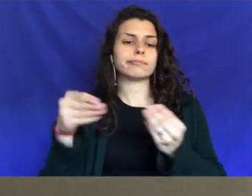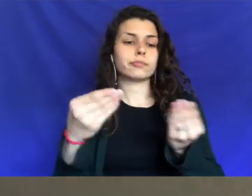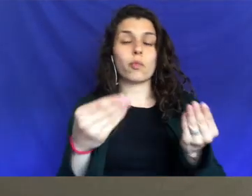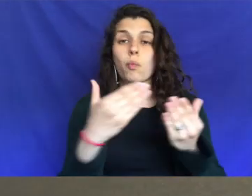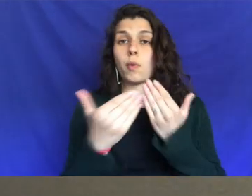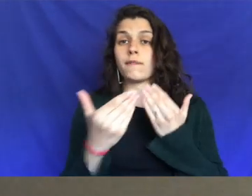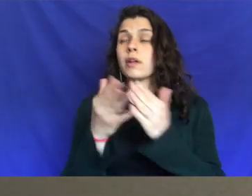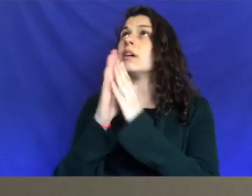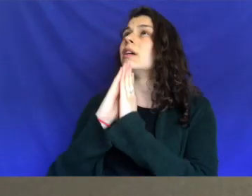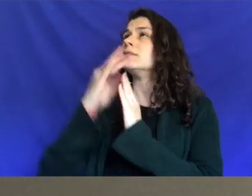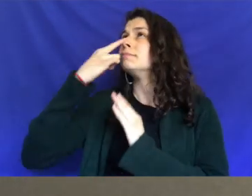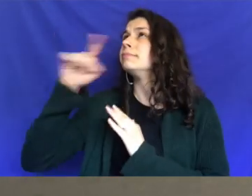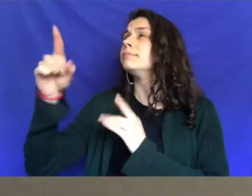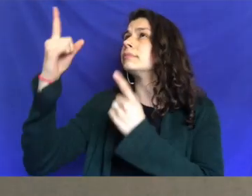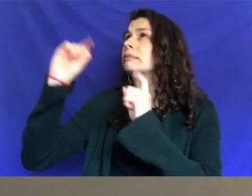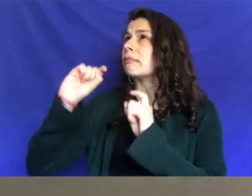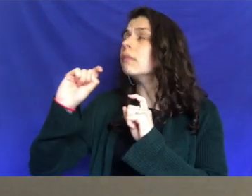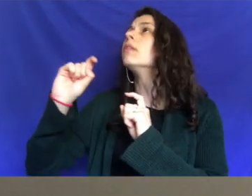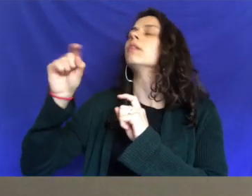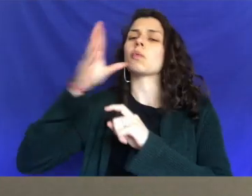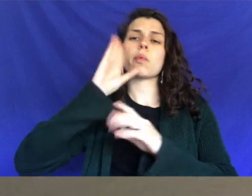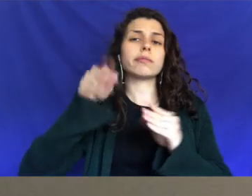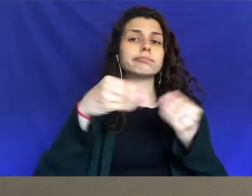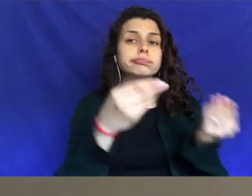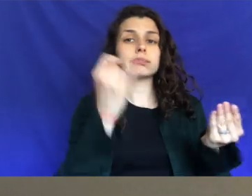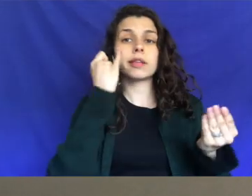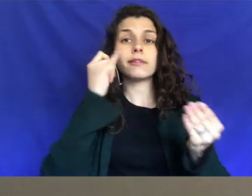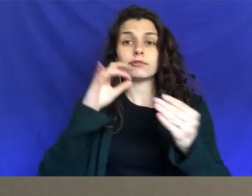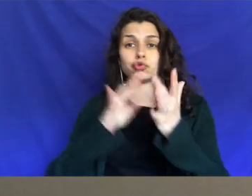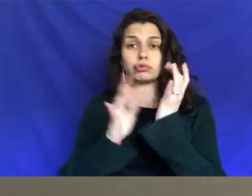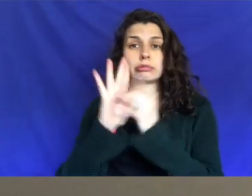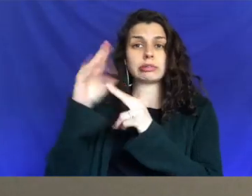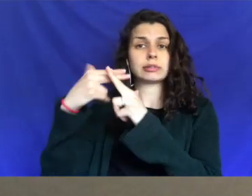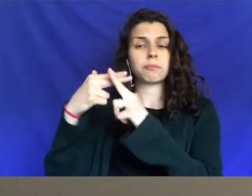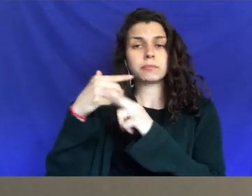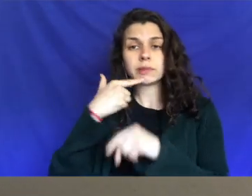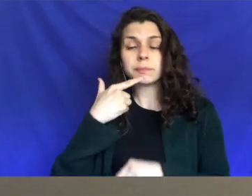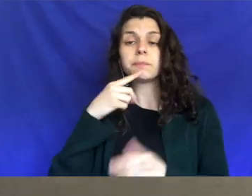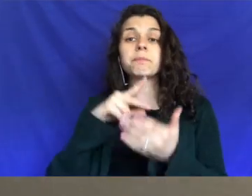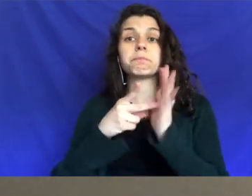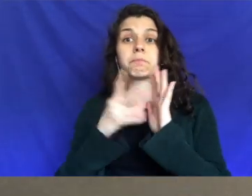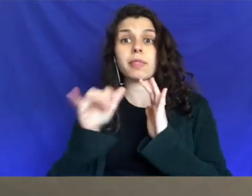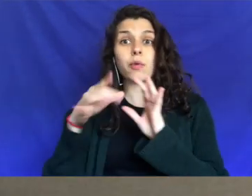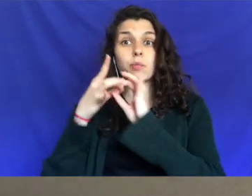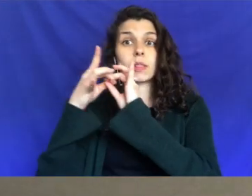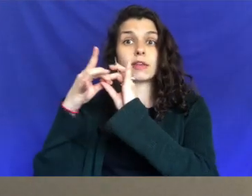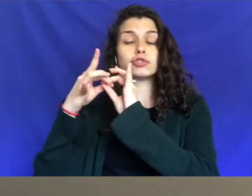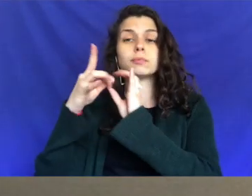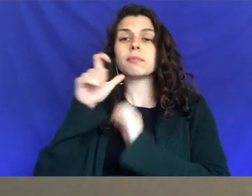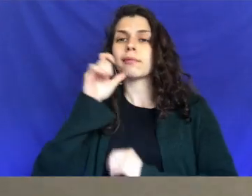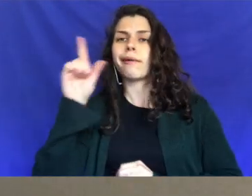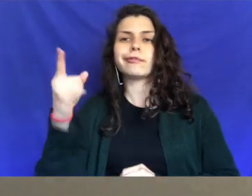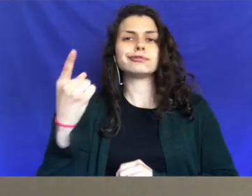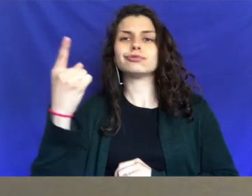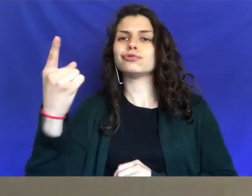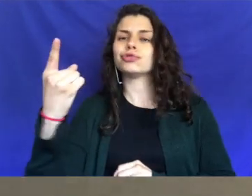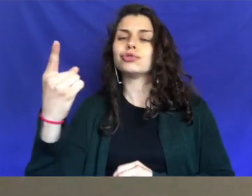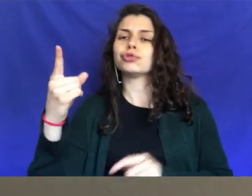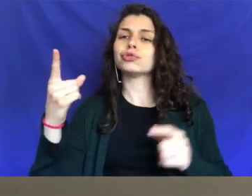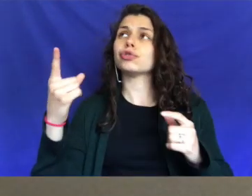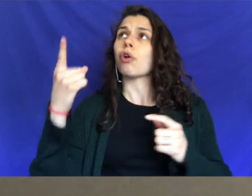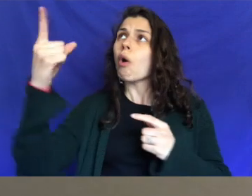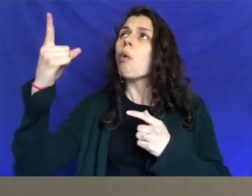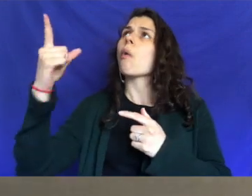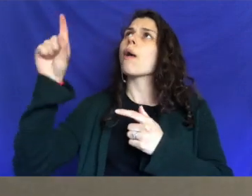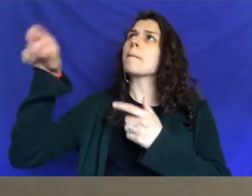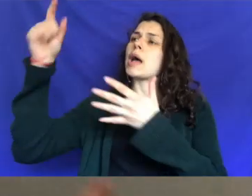Father will give you whatever you ask for using my name guys. Parents says that Jesus is saying that our relationship should just go beyond just doing